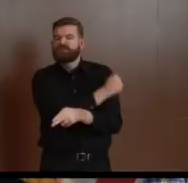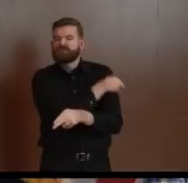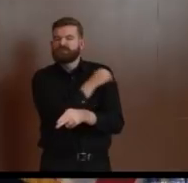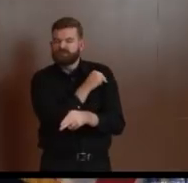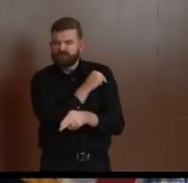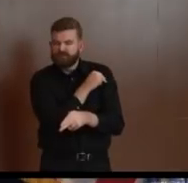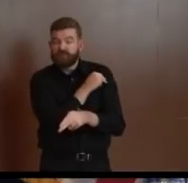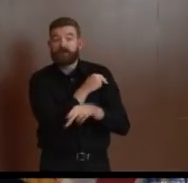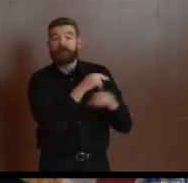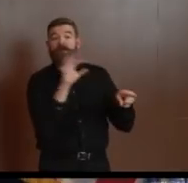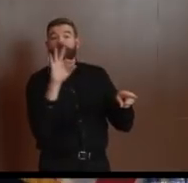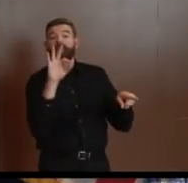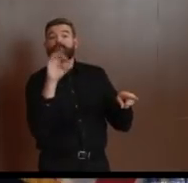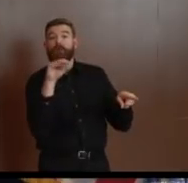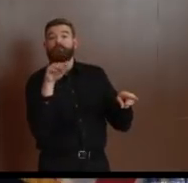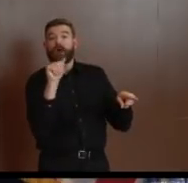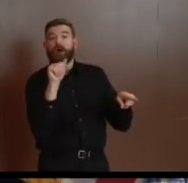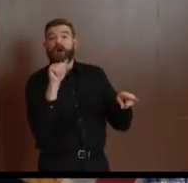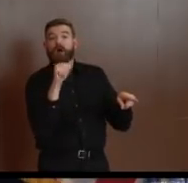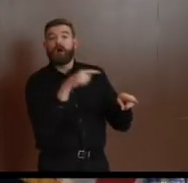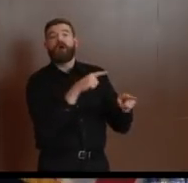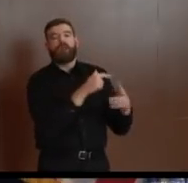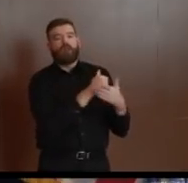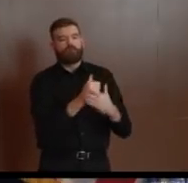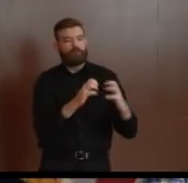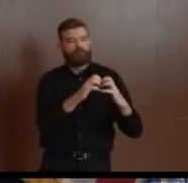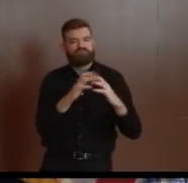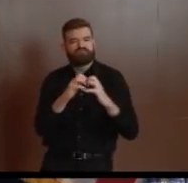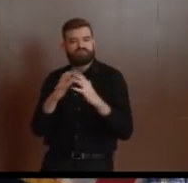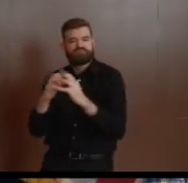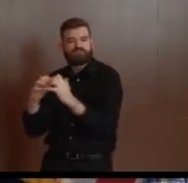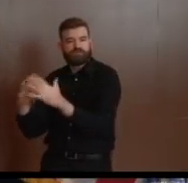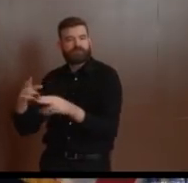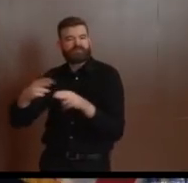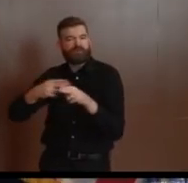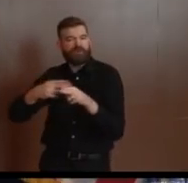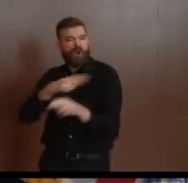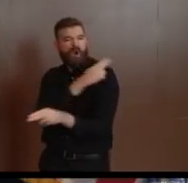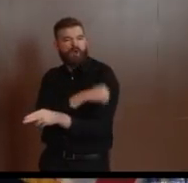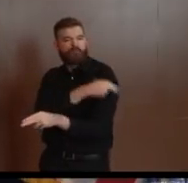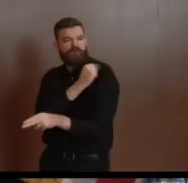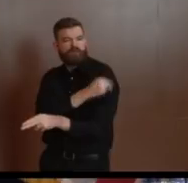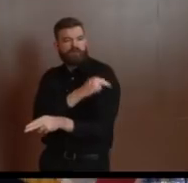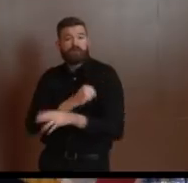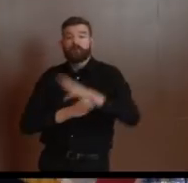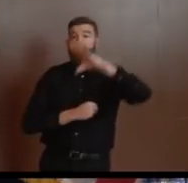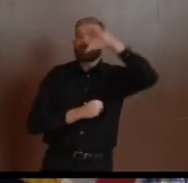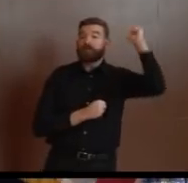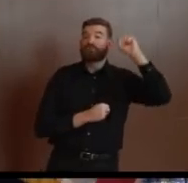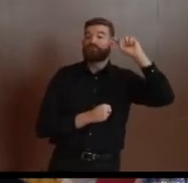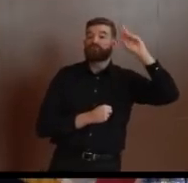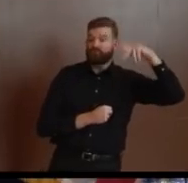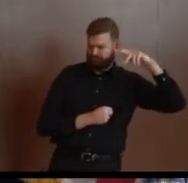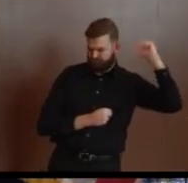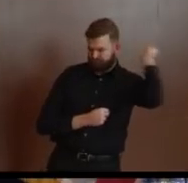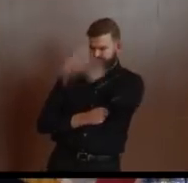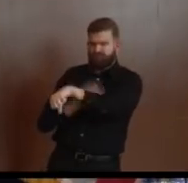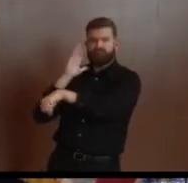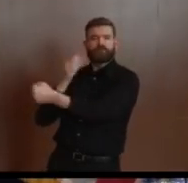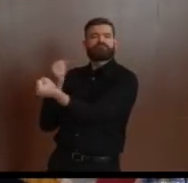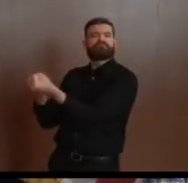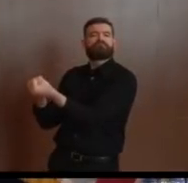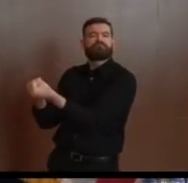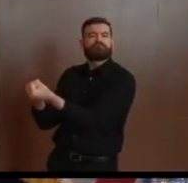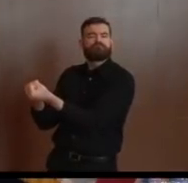president, to his credit, said he would support that and that I should relay that on to FEMA Region 2 leadership, which we have in the intervening